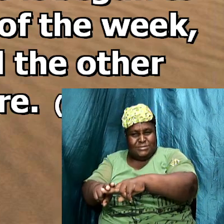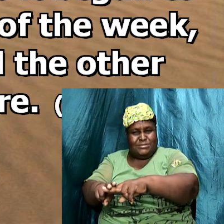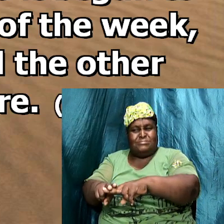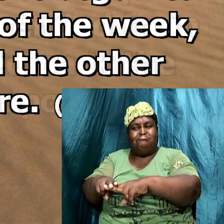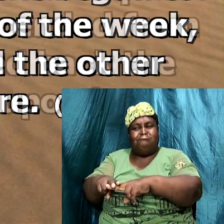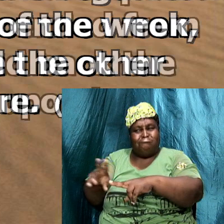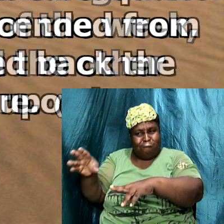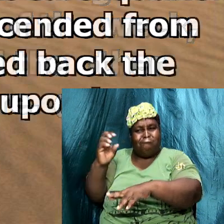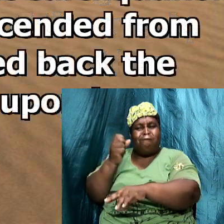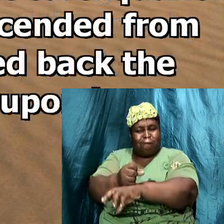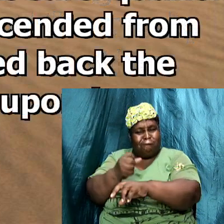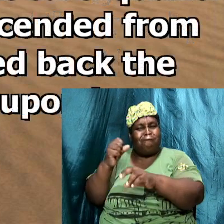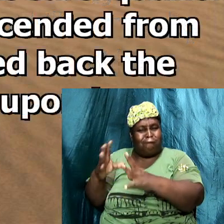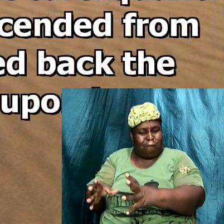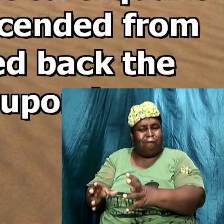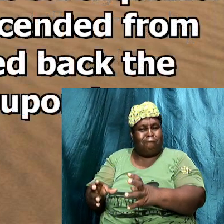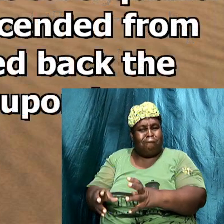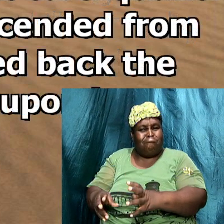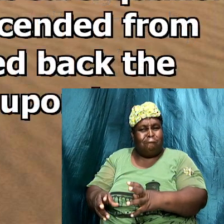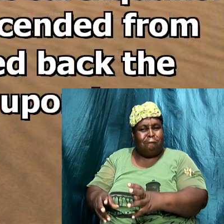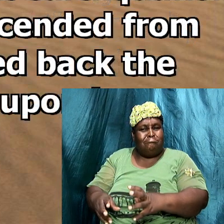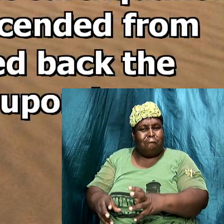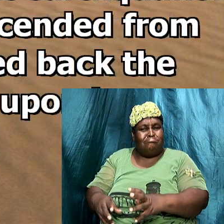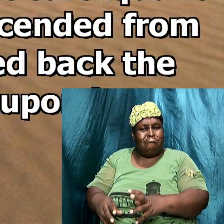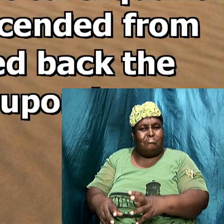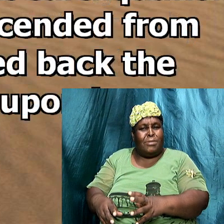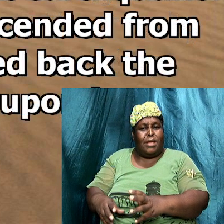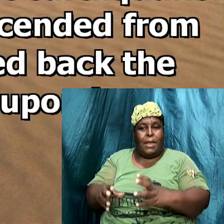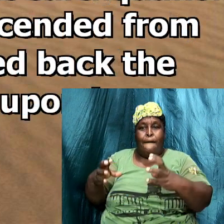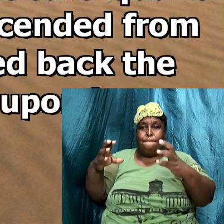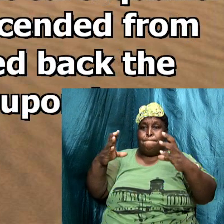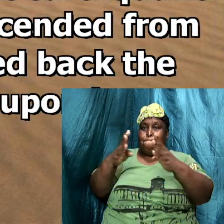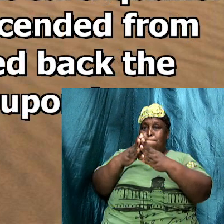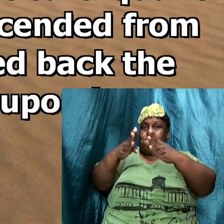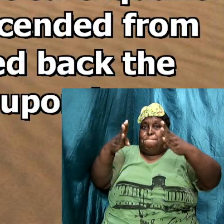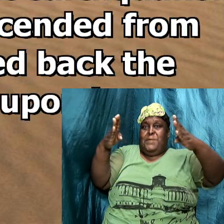saying man roll away the stone and it was a big stone